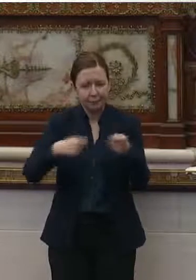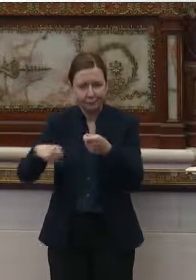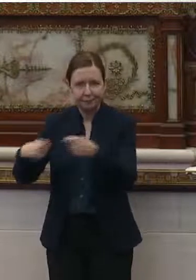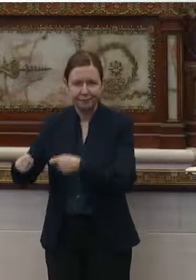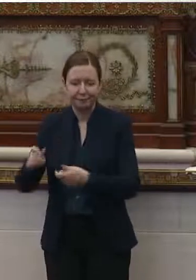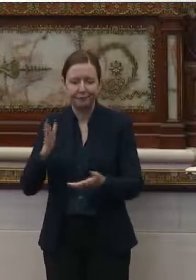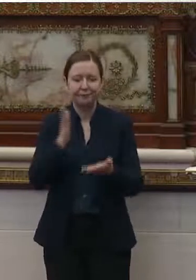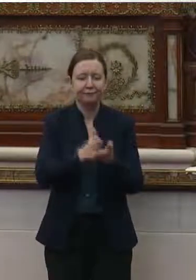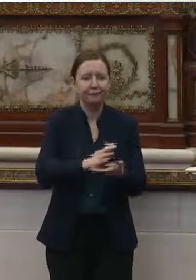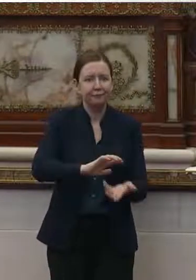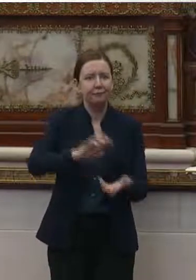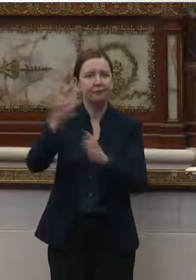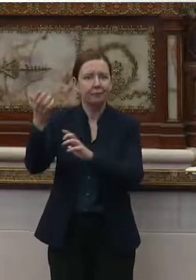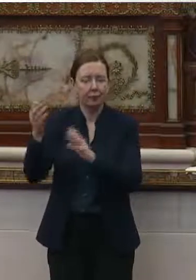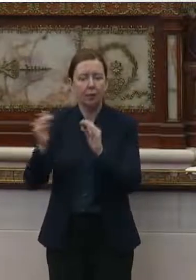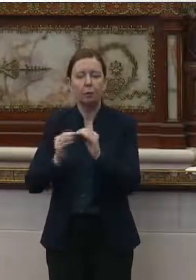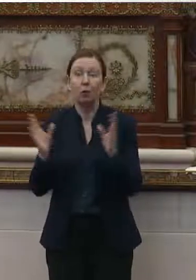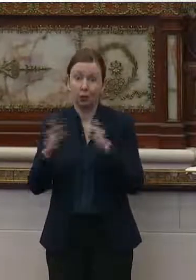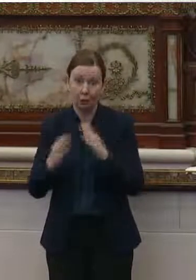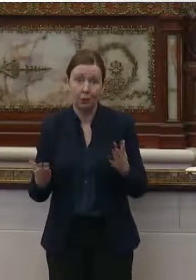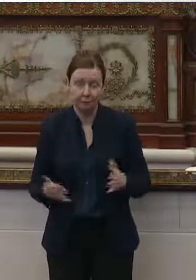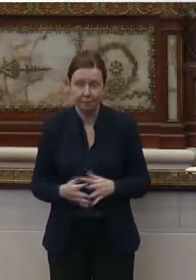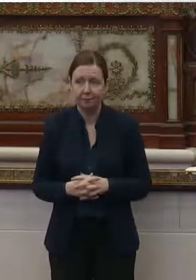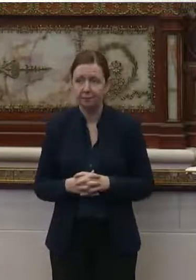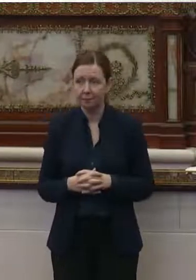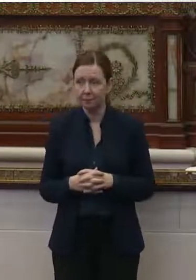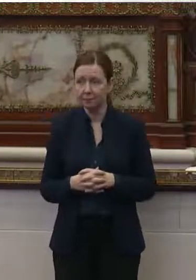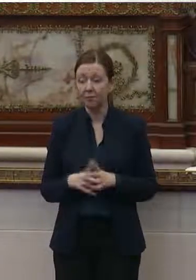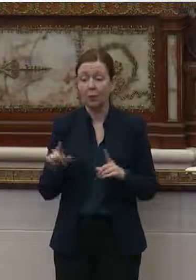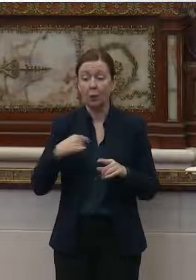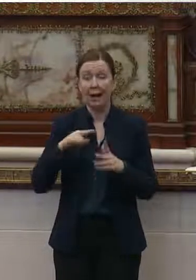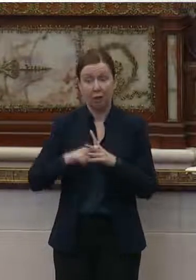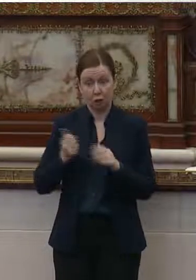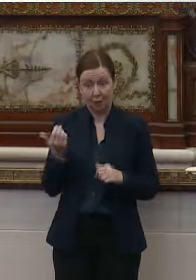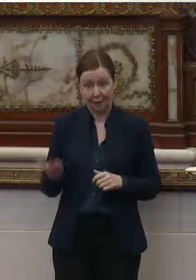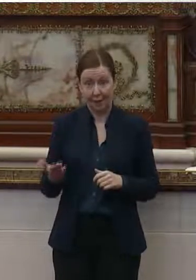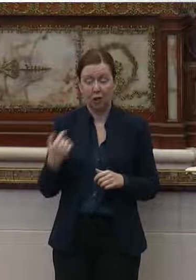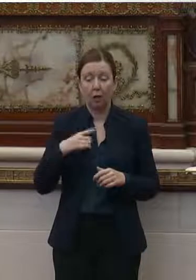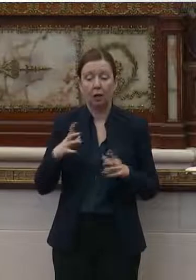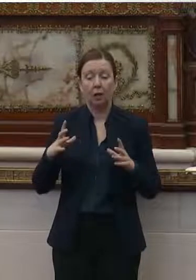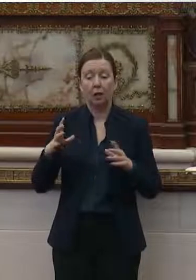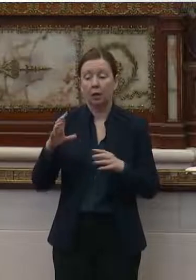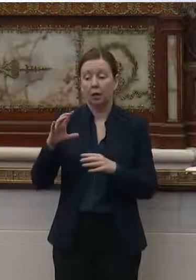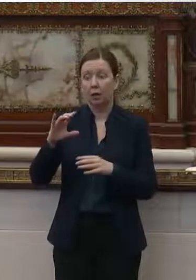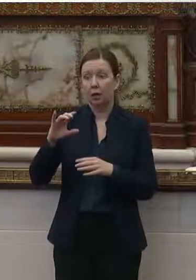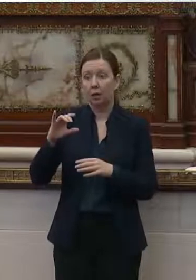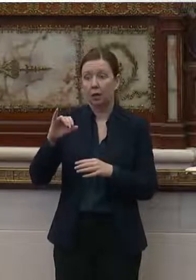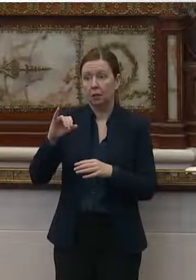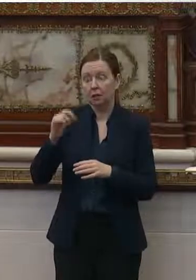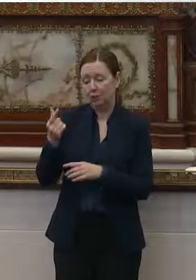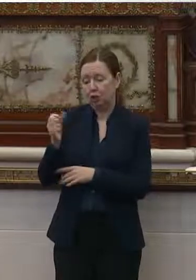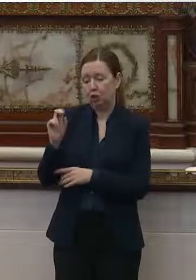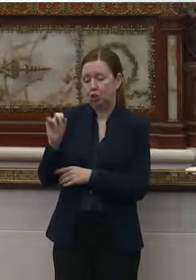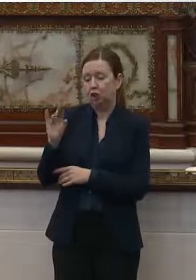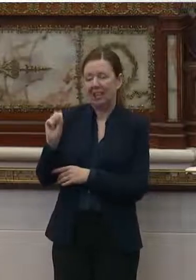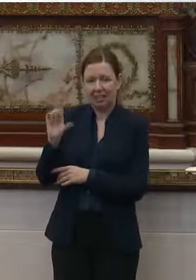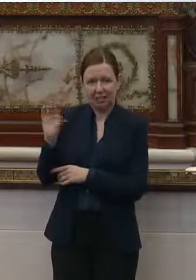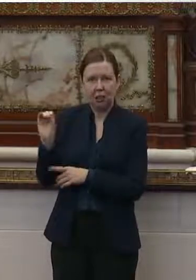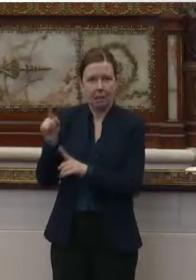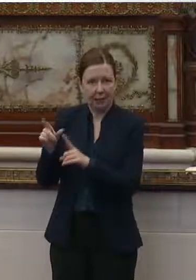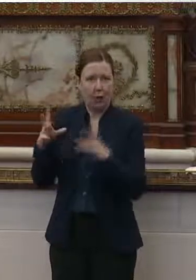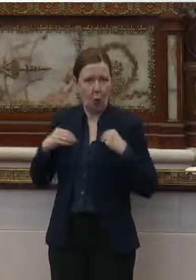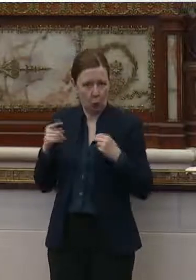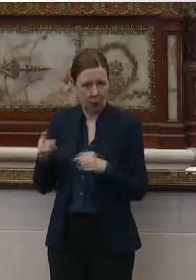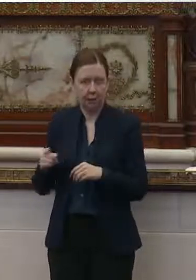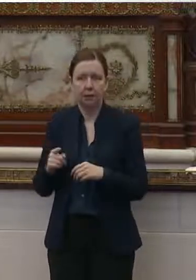more trouble than the last. When I started at Somerton, we were owned by Genesis. With Genesis,